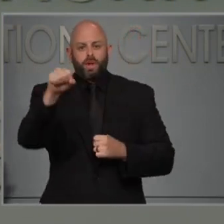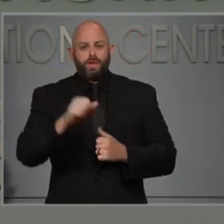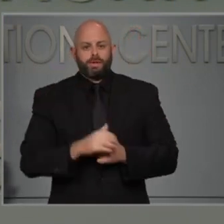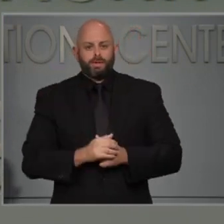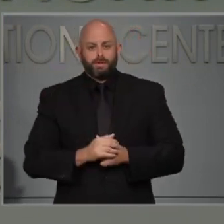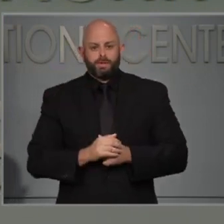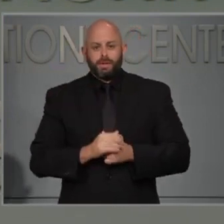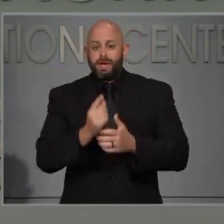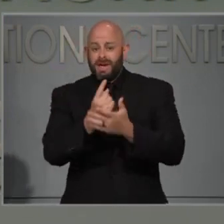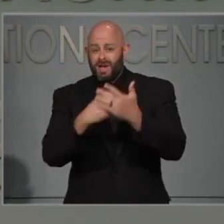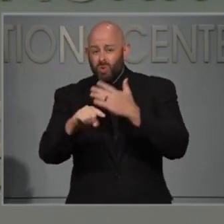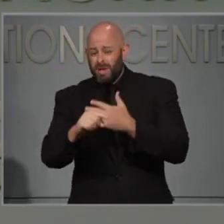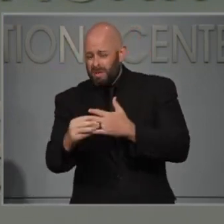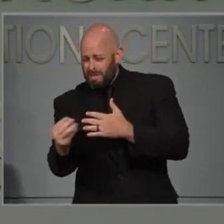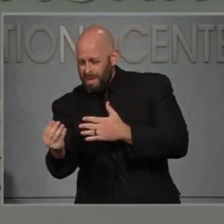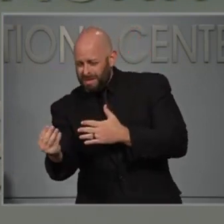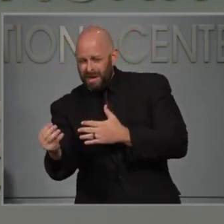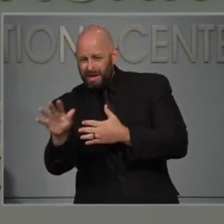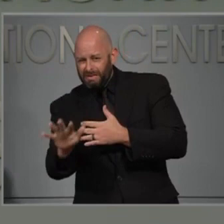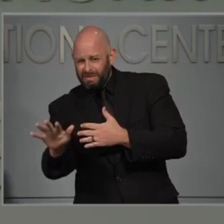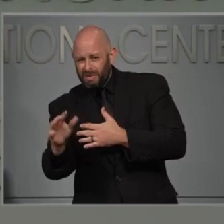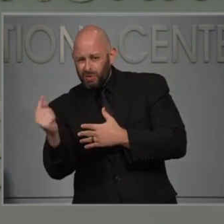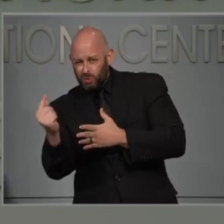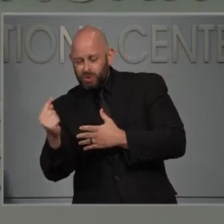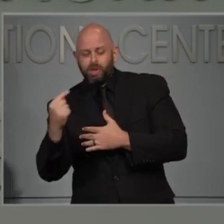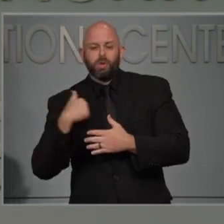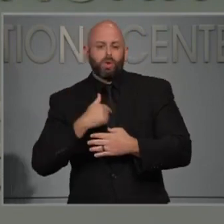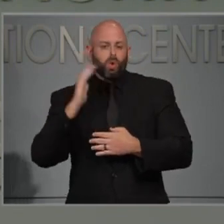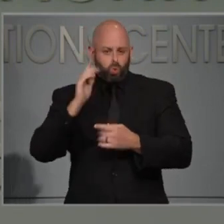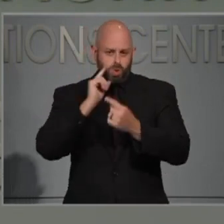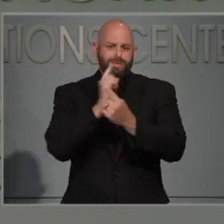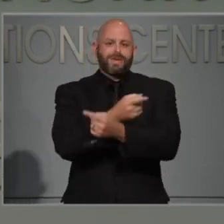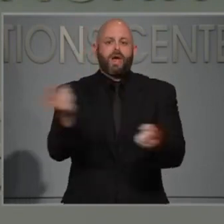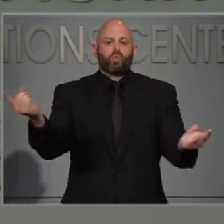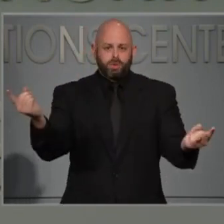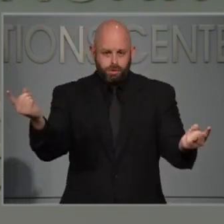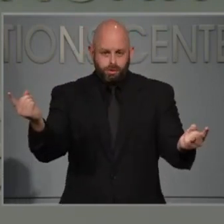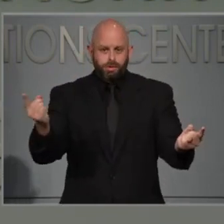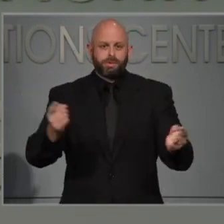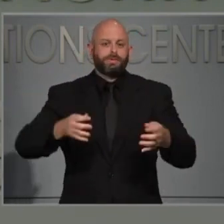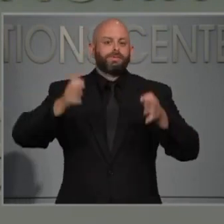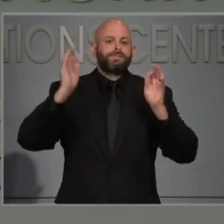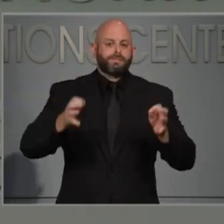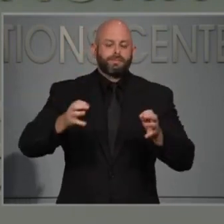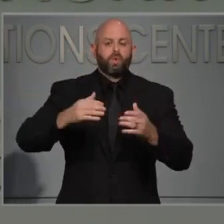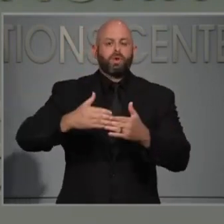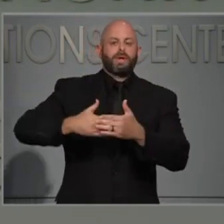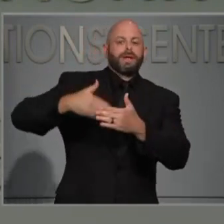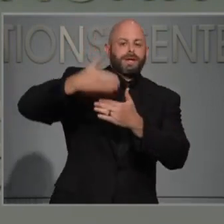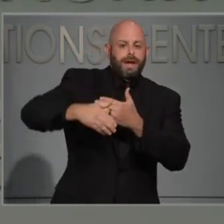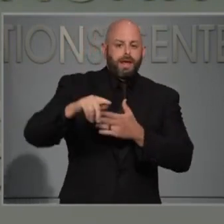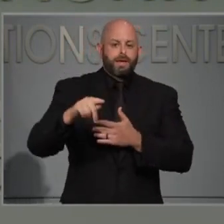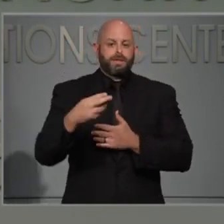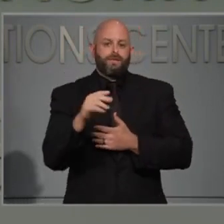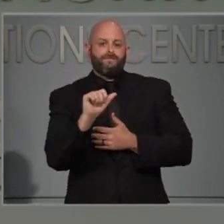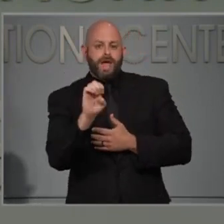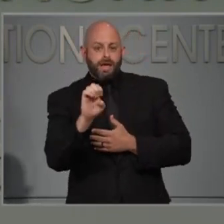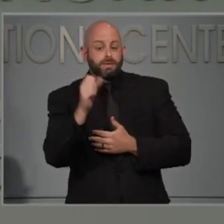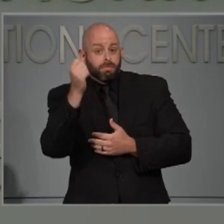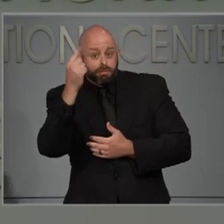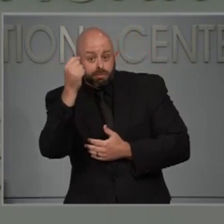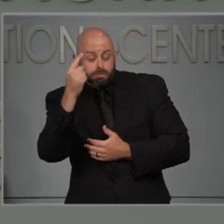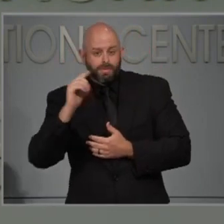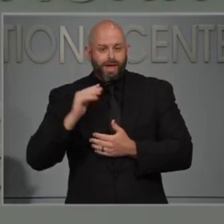of next week, we will be announcing our decision based on science and